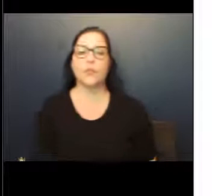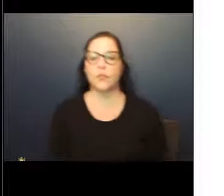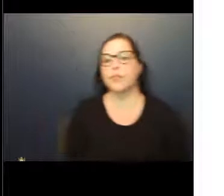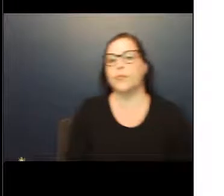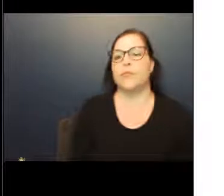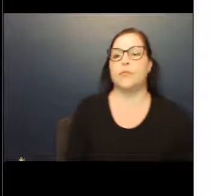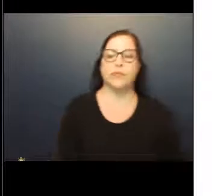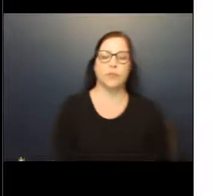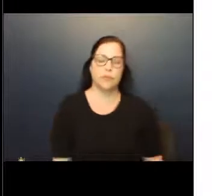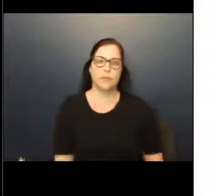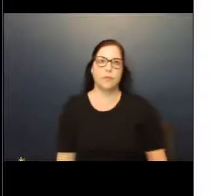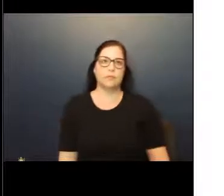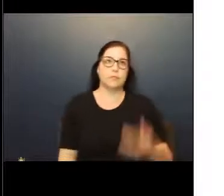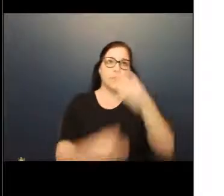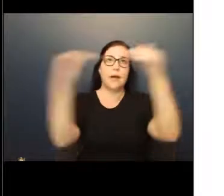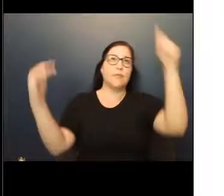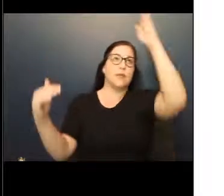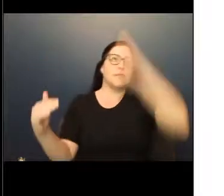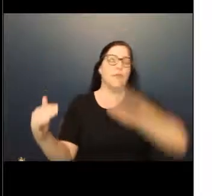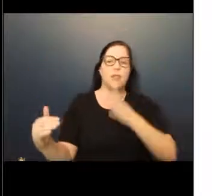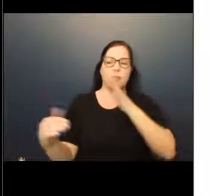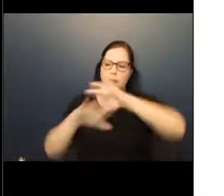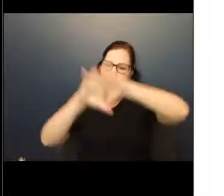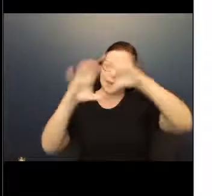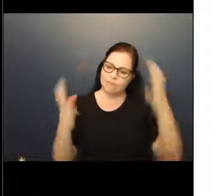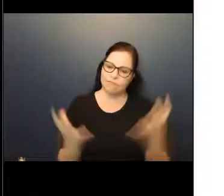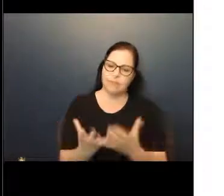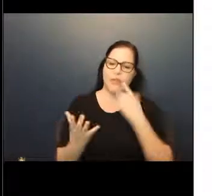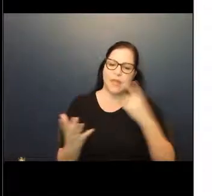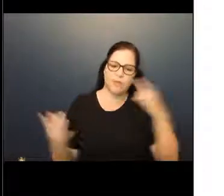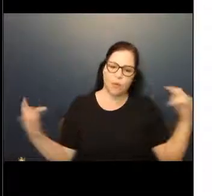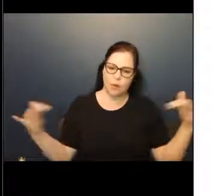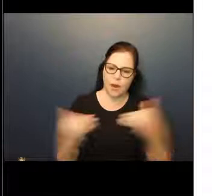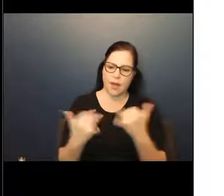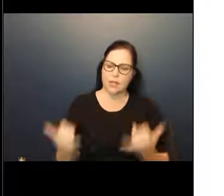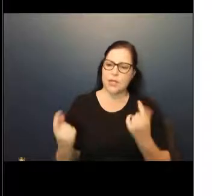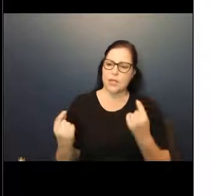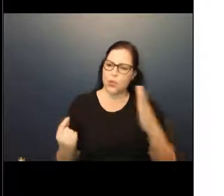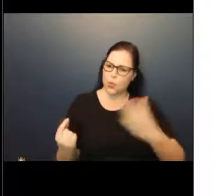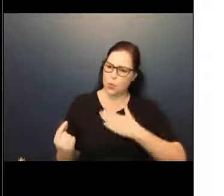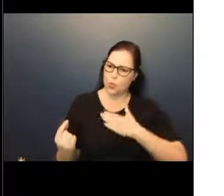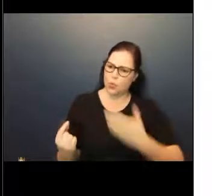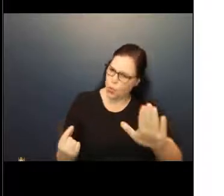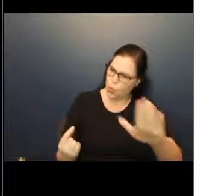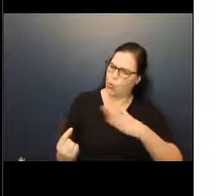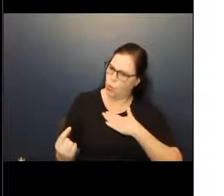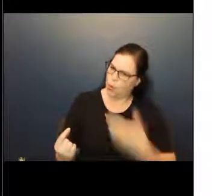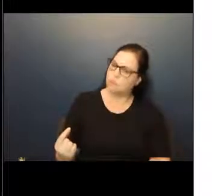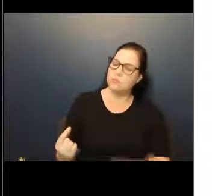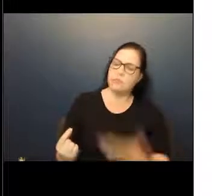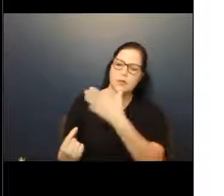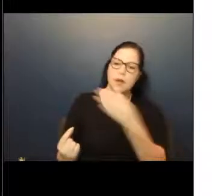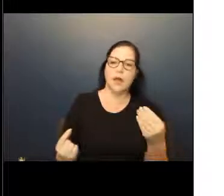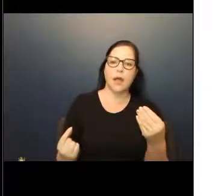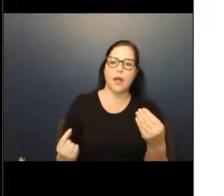Dear Heavenly Father and Motherly Earth, we thank you for allowing us to gather here today to do your will, to do your will, and in